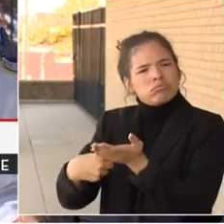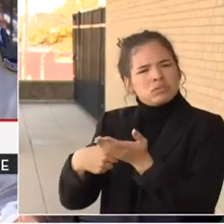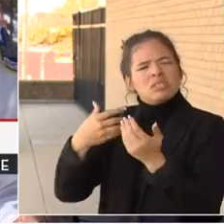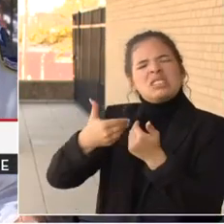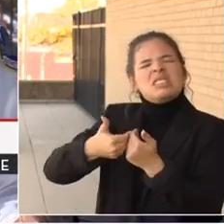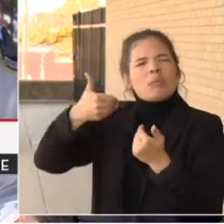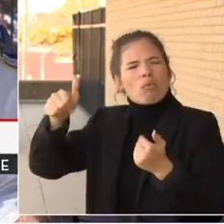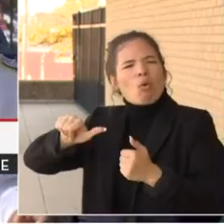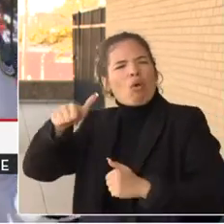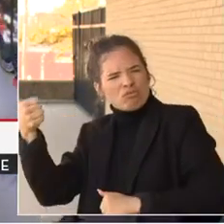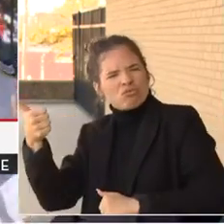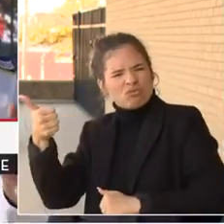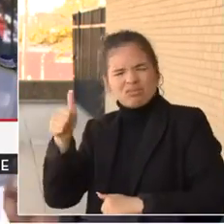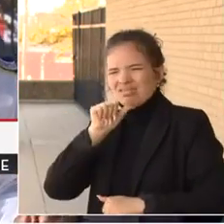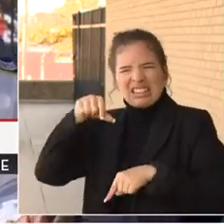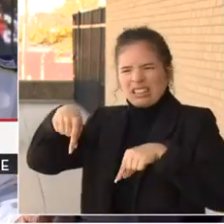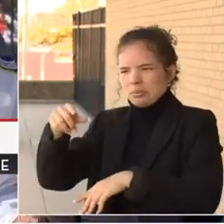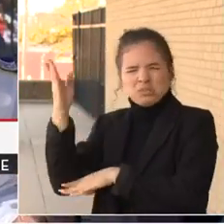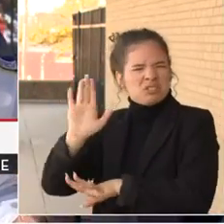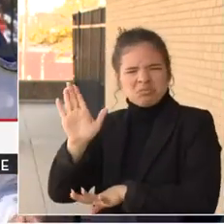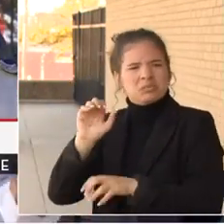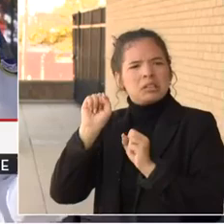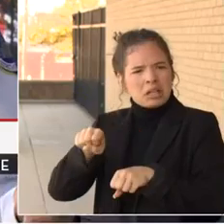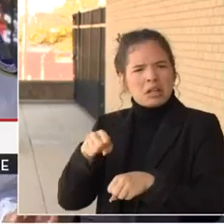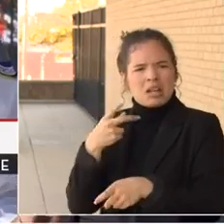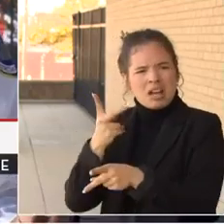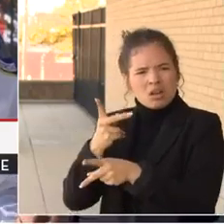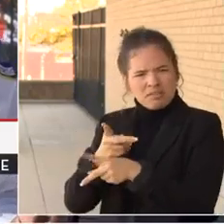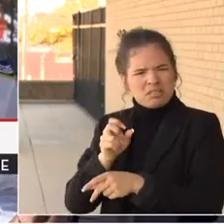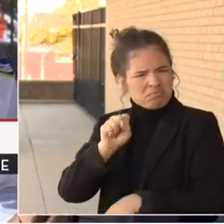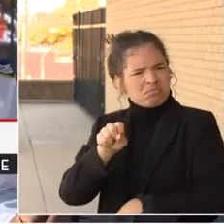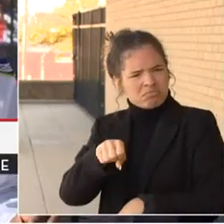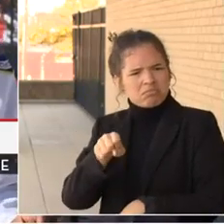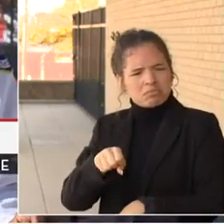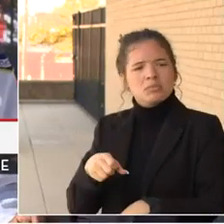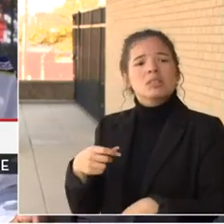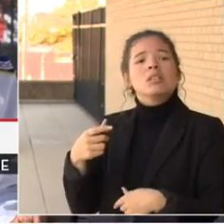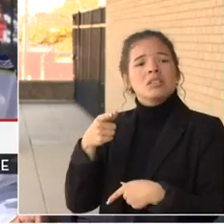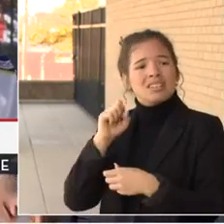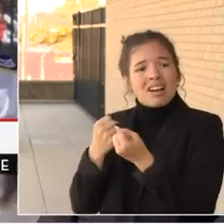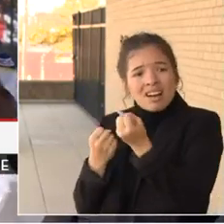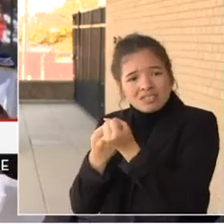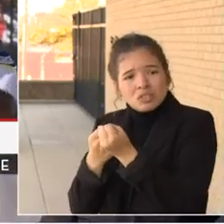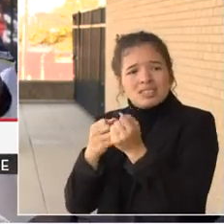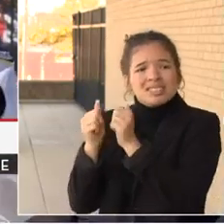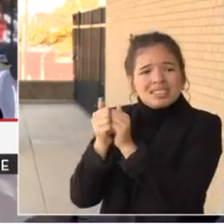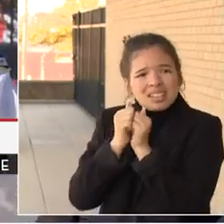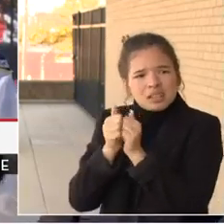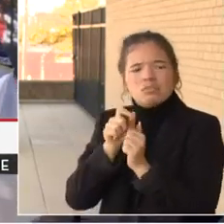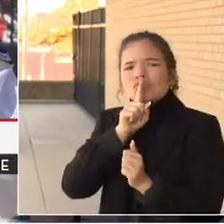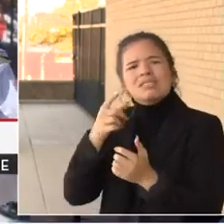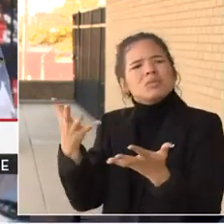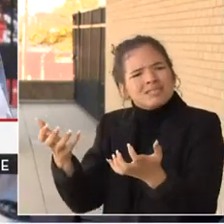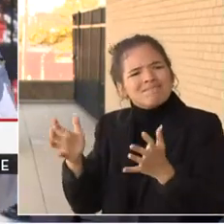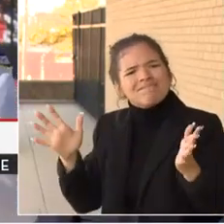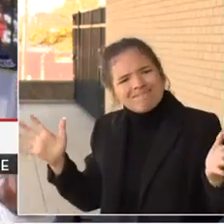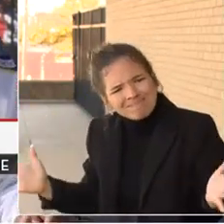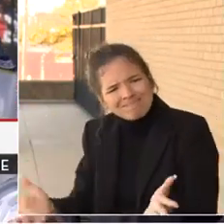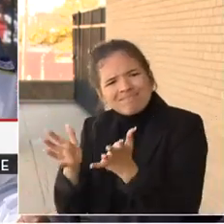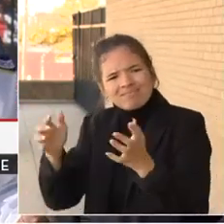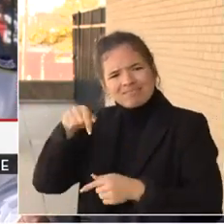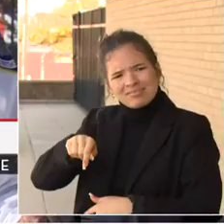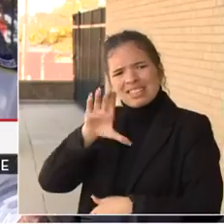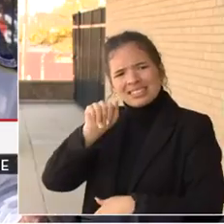should be taking care of that. And then we have to advocate together to really kind of push that case forward to make sure that it gets prosecuted and the